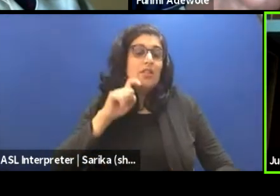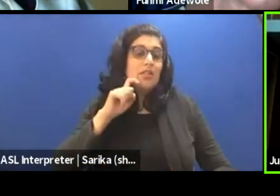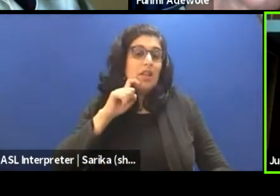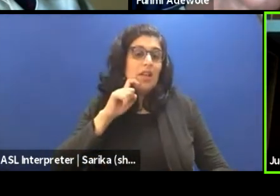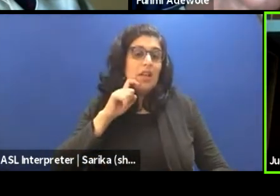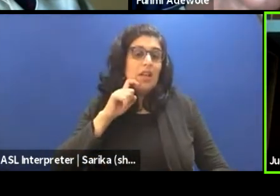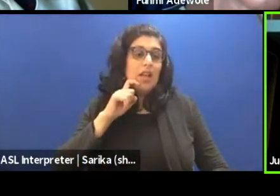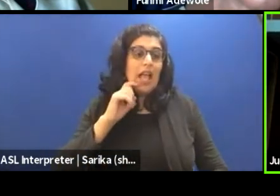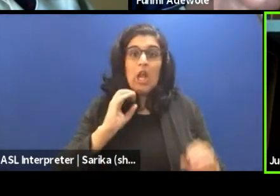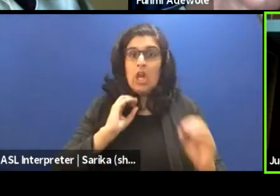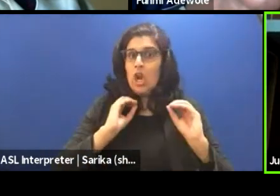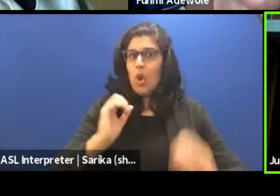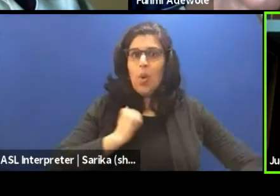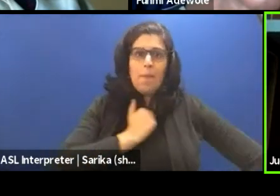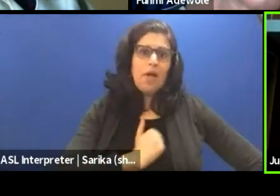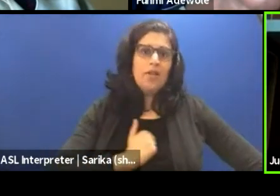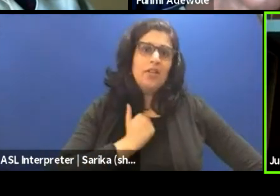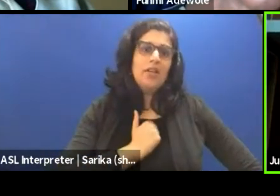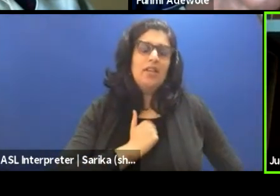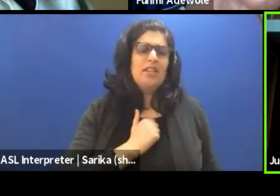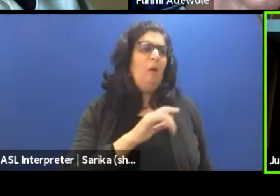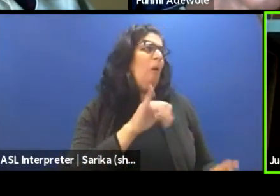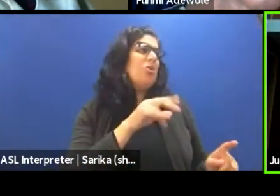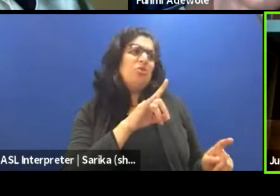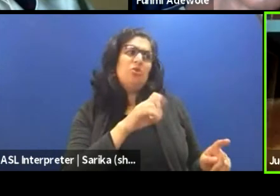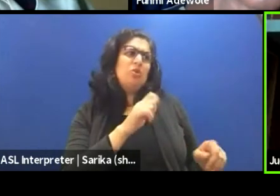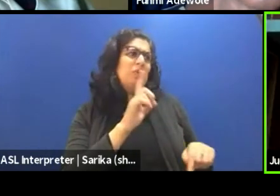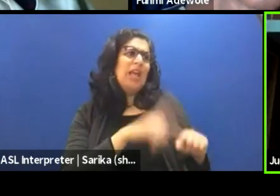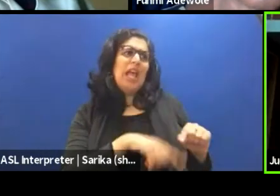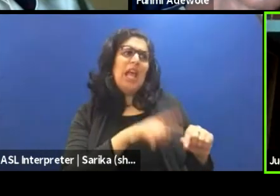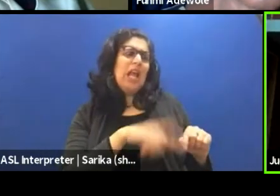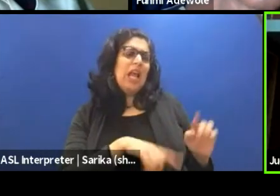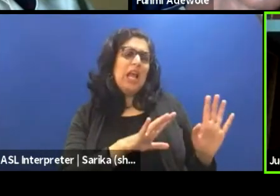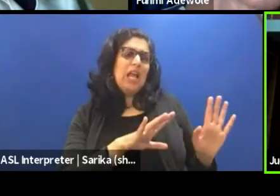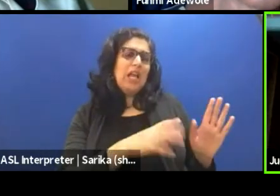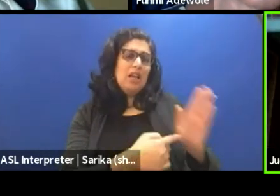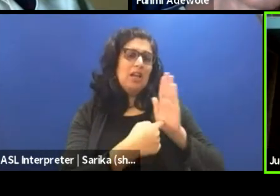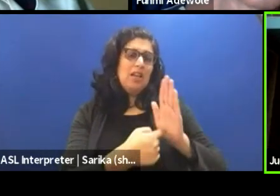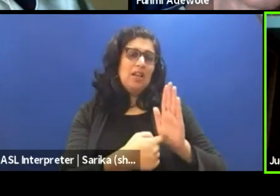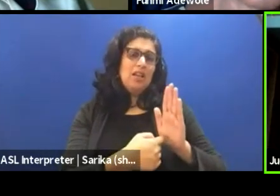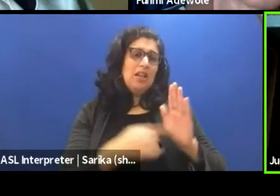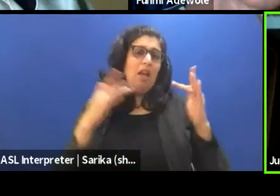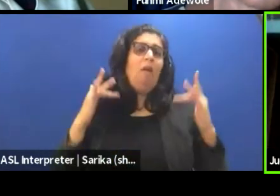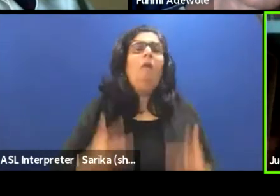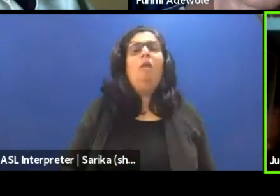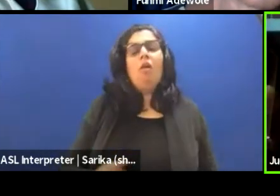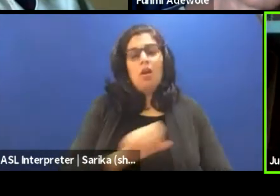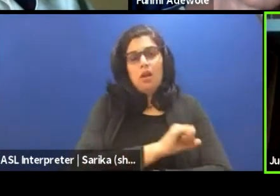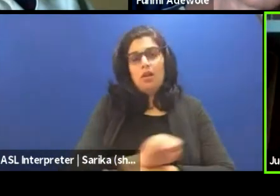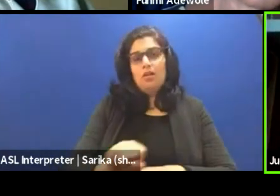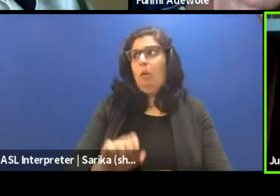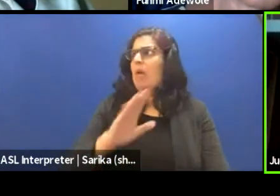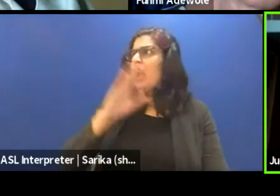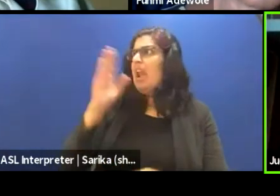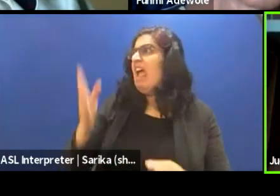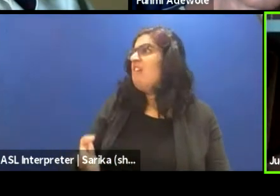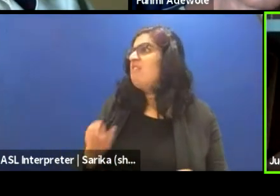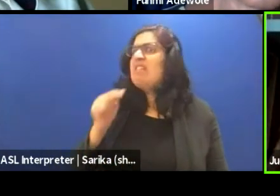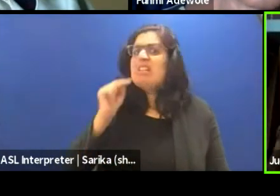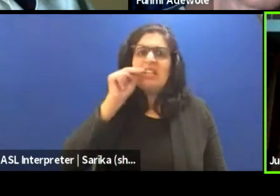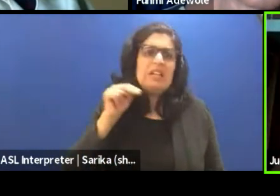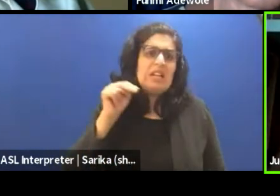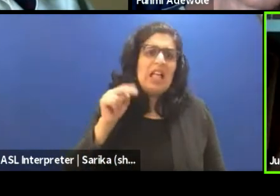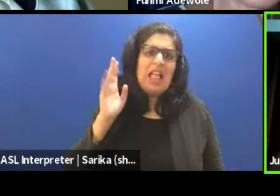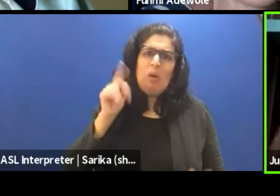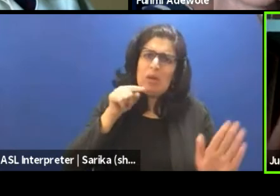apologies. Because everybody was like, Judy, you couldn't do it. And I said, I was going to put nudity on stage. And they said, oh, it's never been done in Nigeria. They will